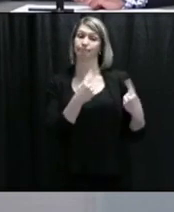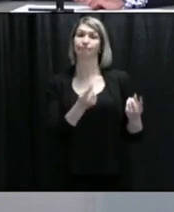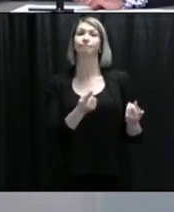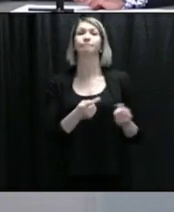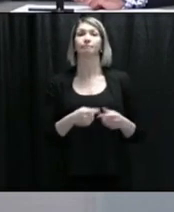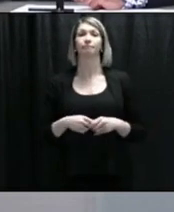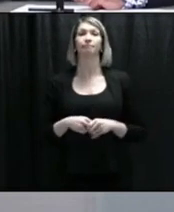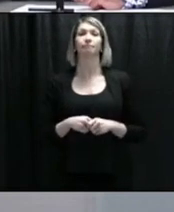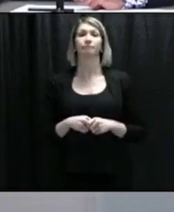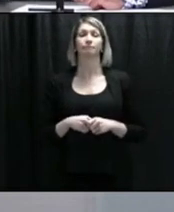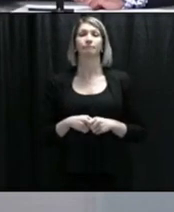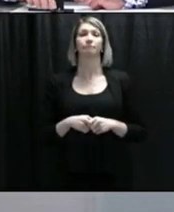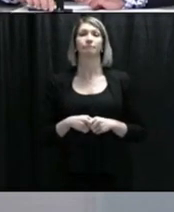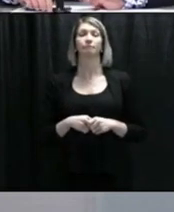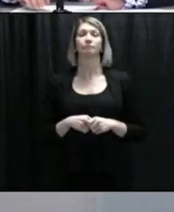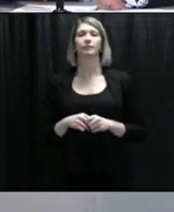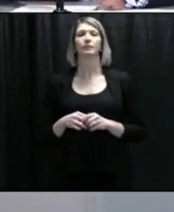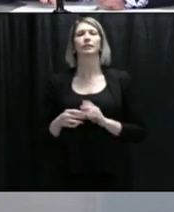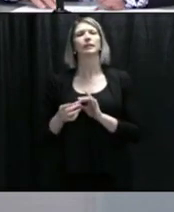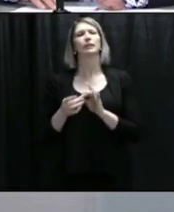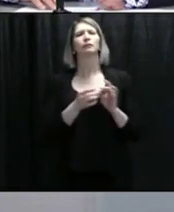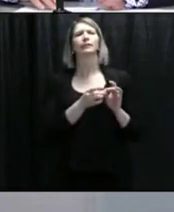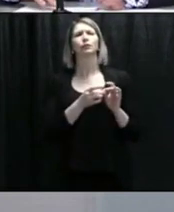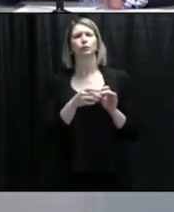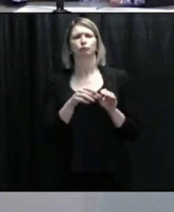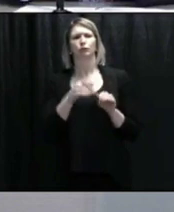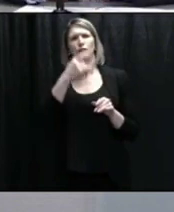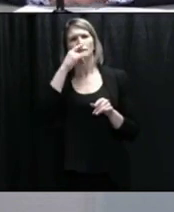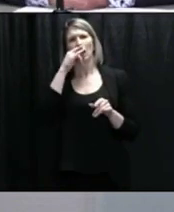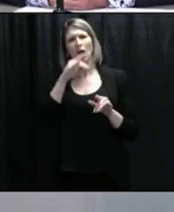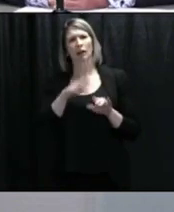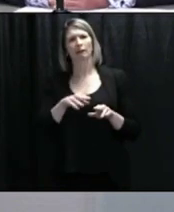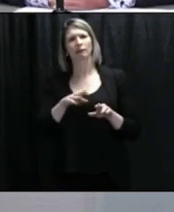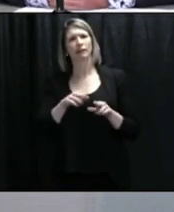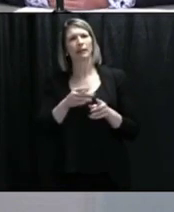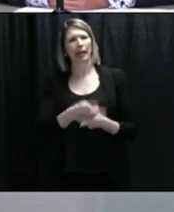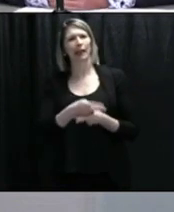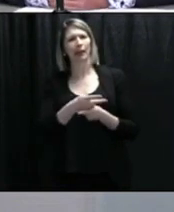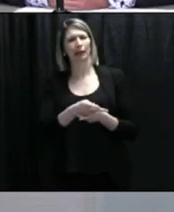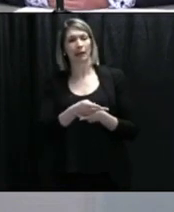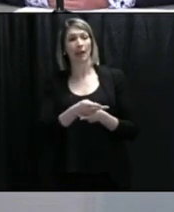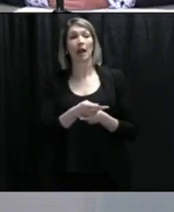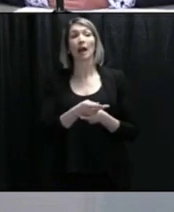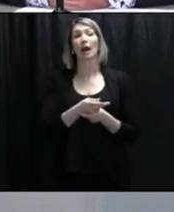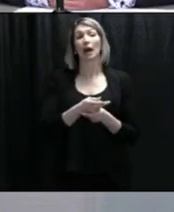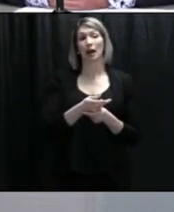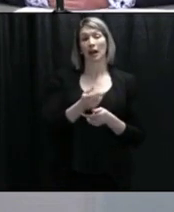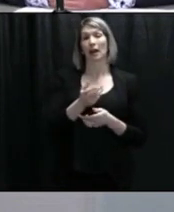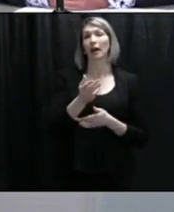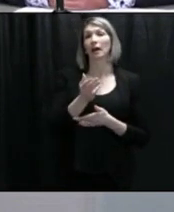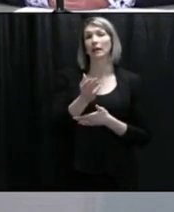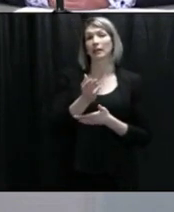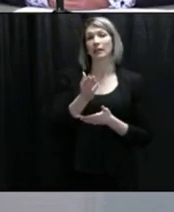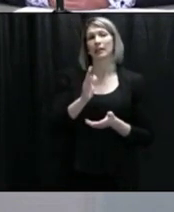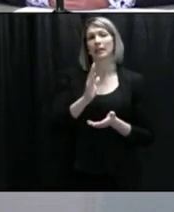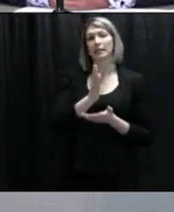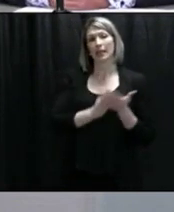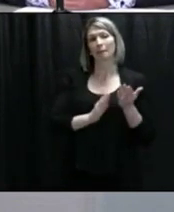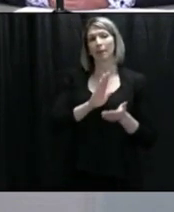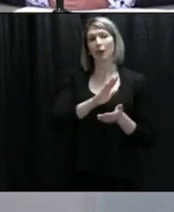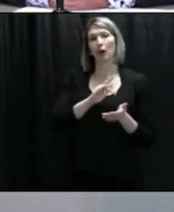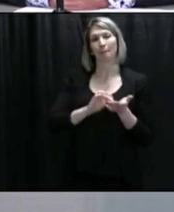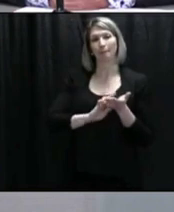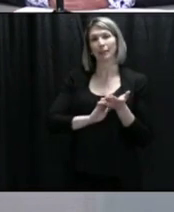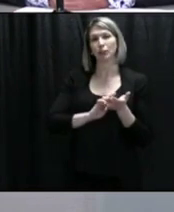And in looking to childcare, I know other jurisdictions have turned to med students whose clinical rotations have been cut short and licensing